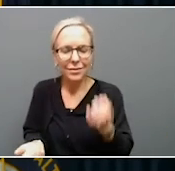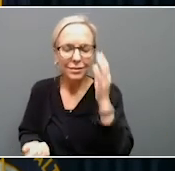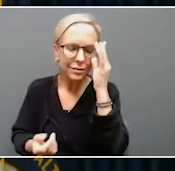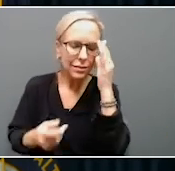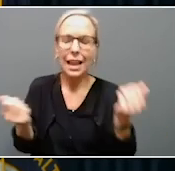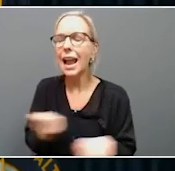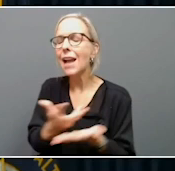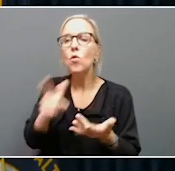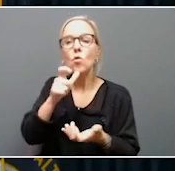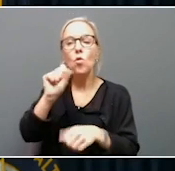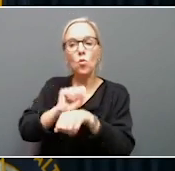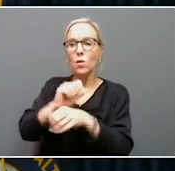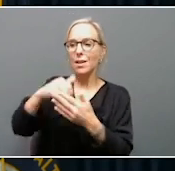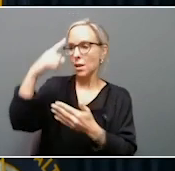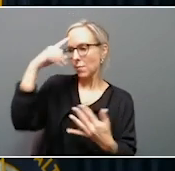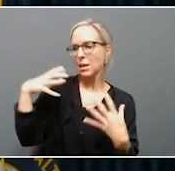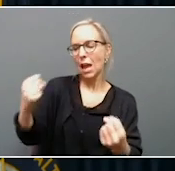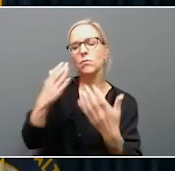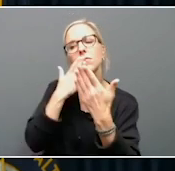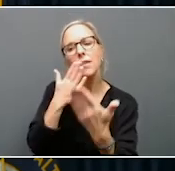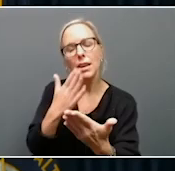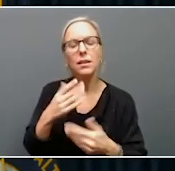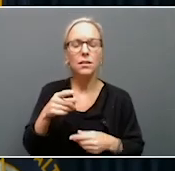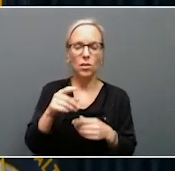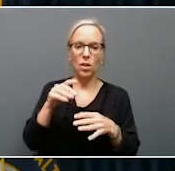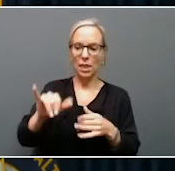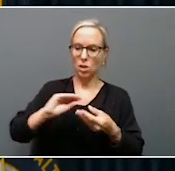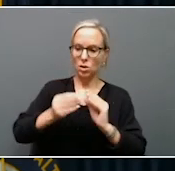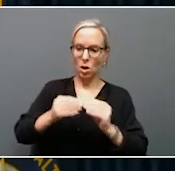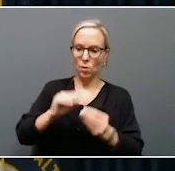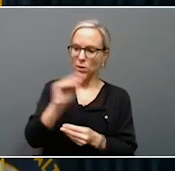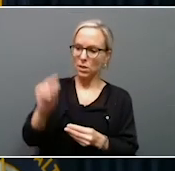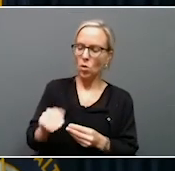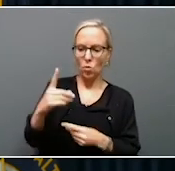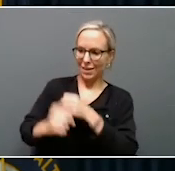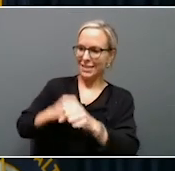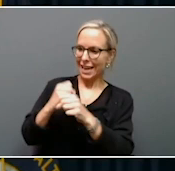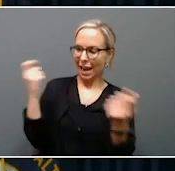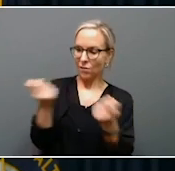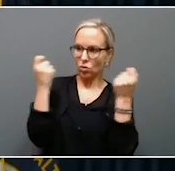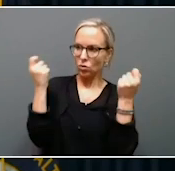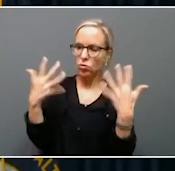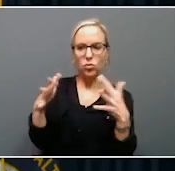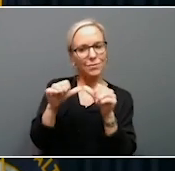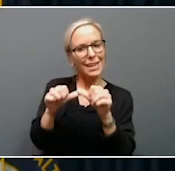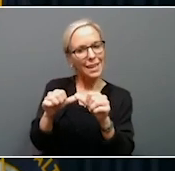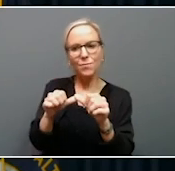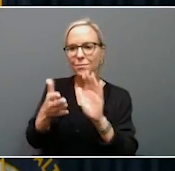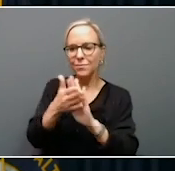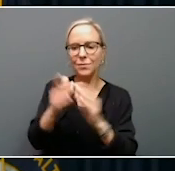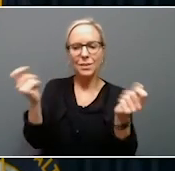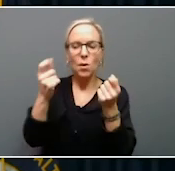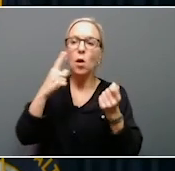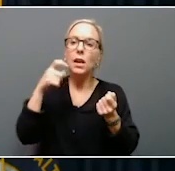in Kentucky, thank you. Great numbers that have come back on this one-year anniversary. Keep it up. There's a lot of people out there that can use your